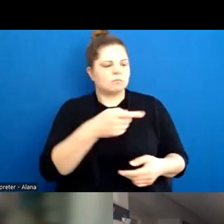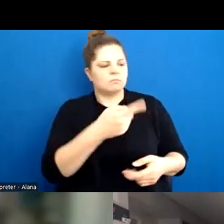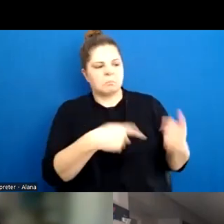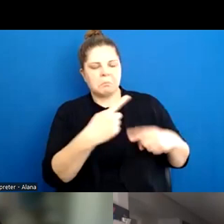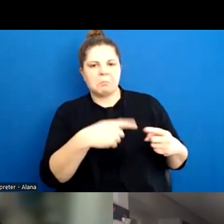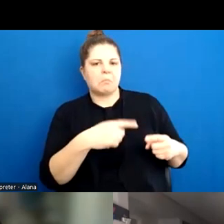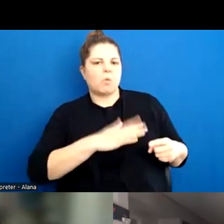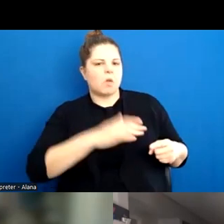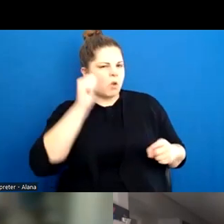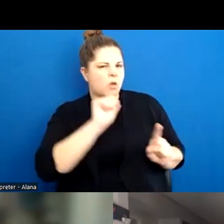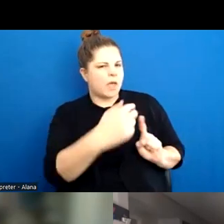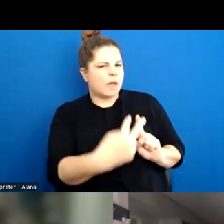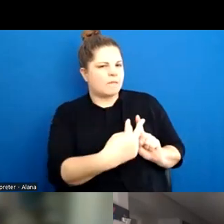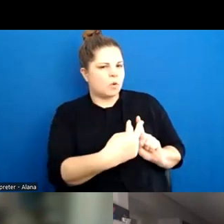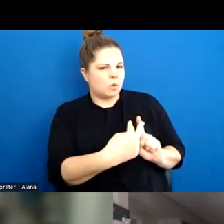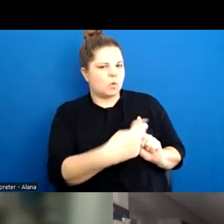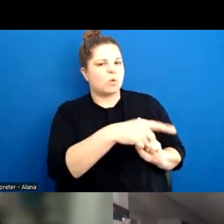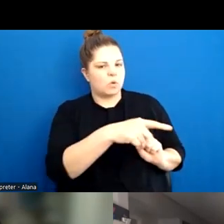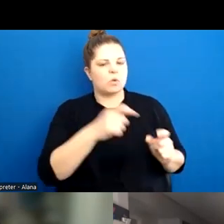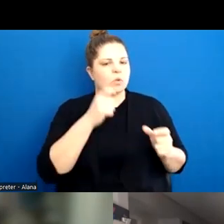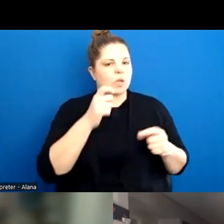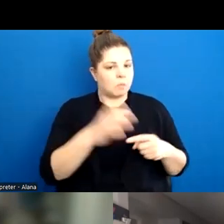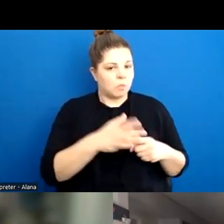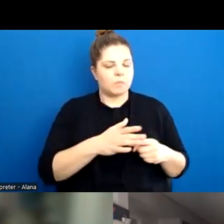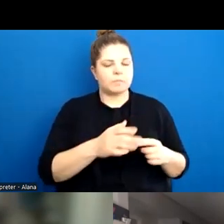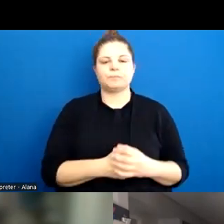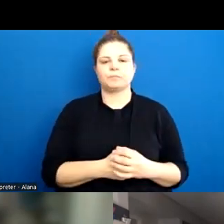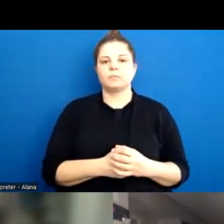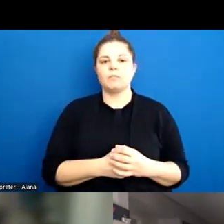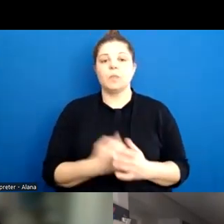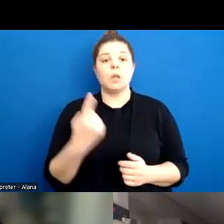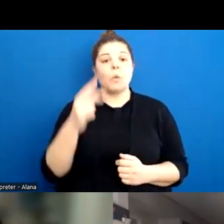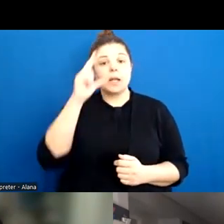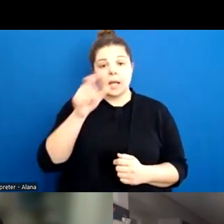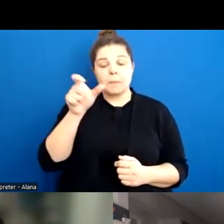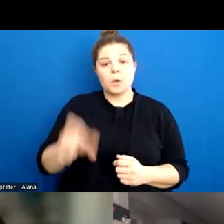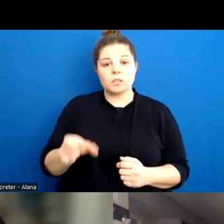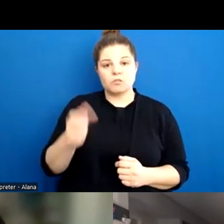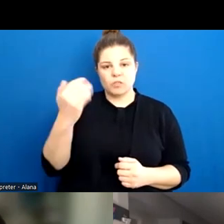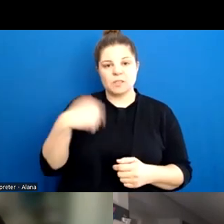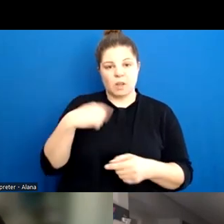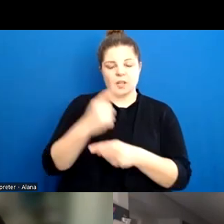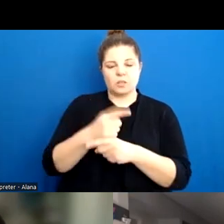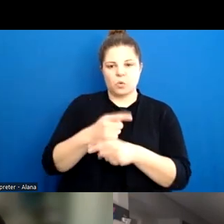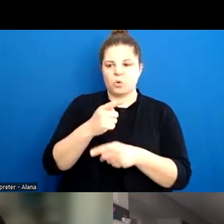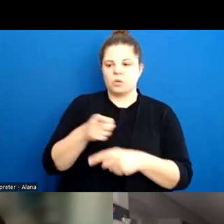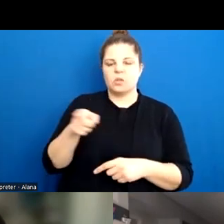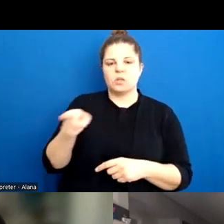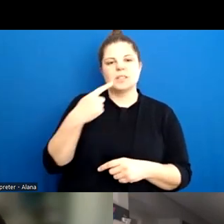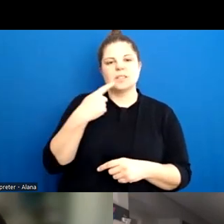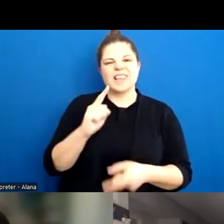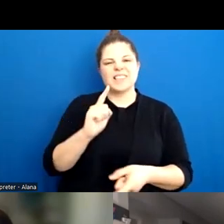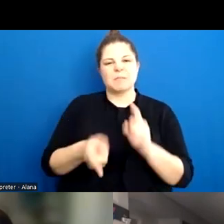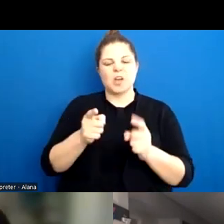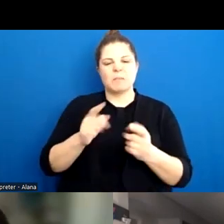And, um, uh, you know, a young person I spoke to recently talked about how we just, parents often just